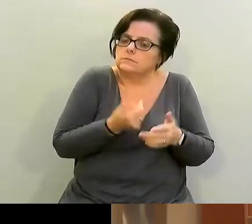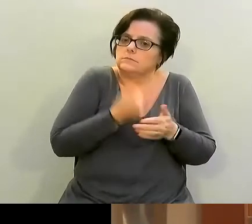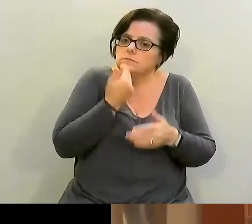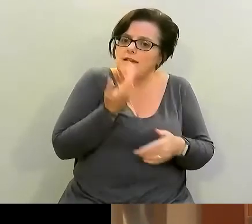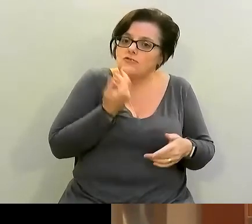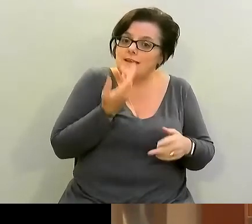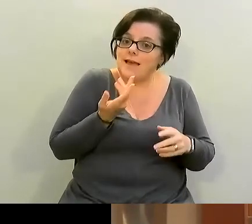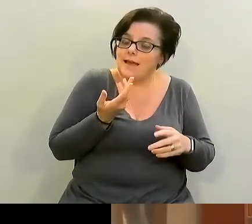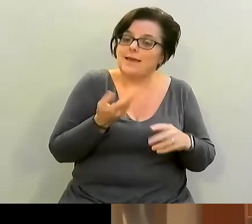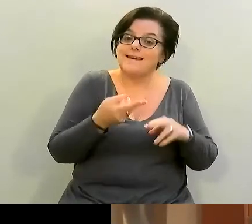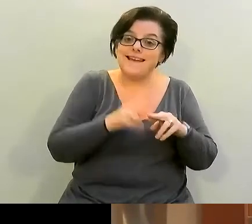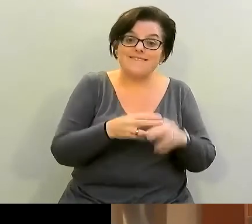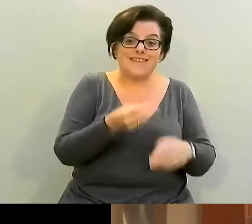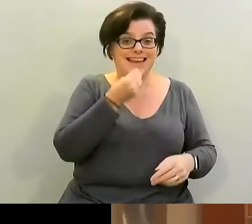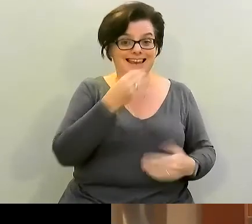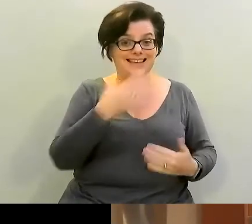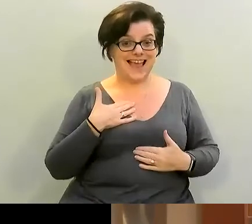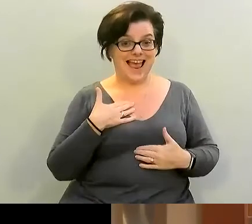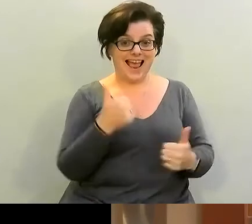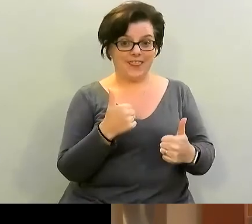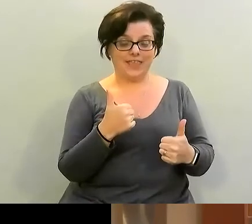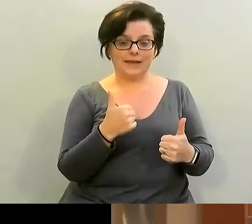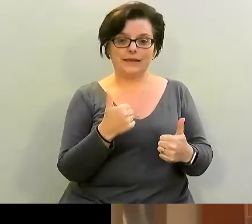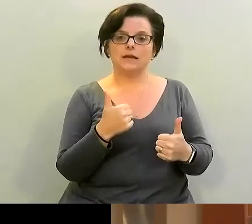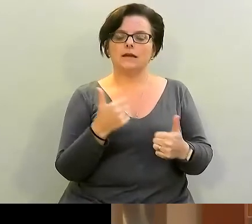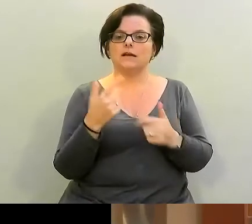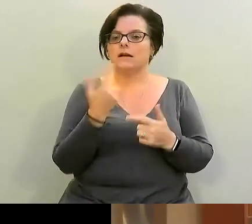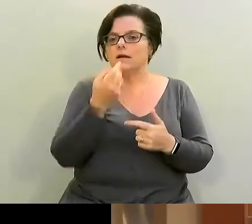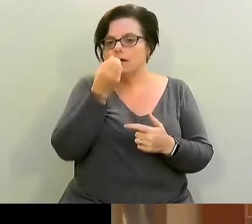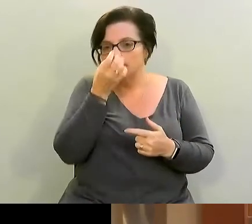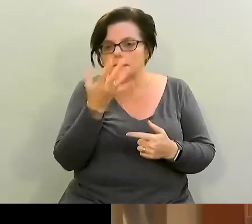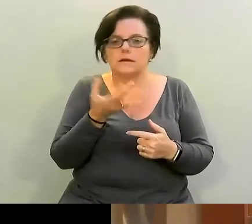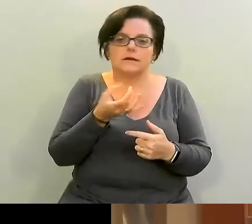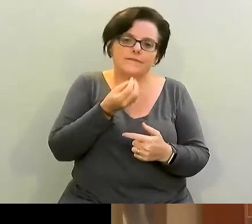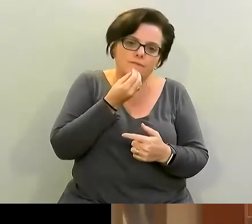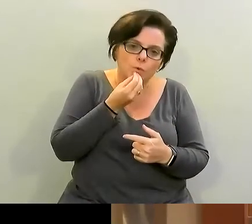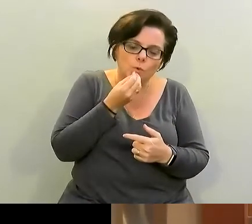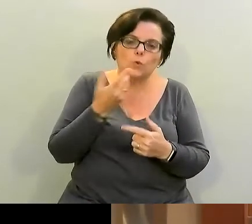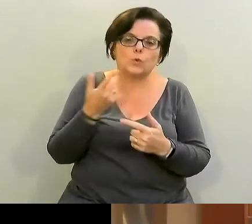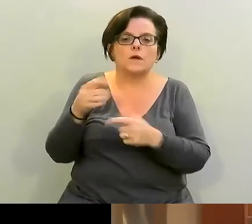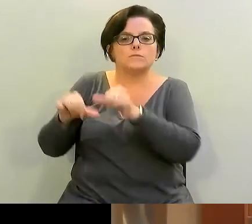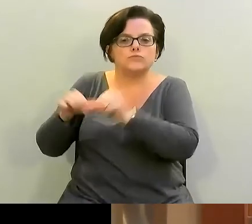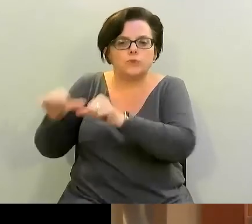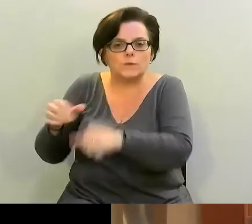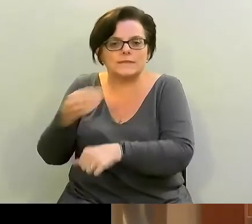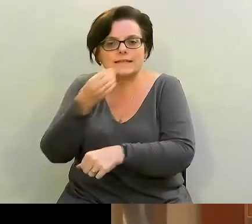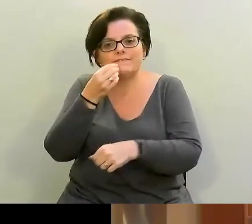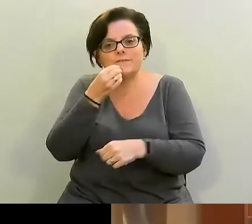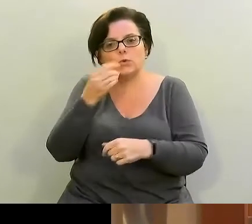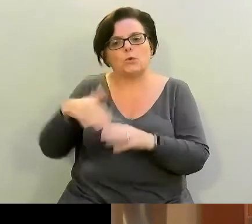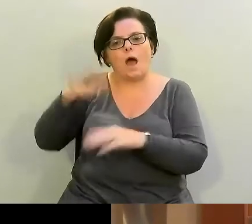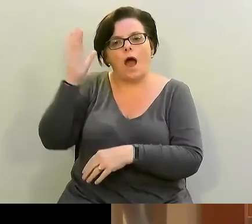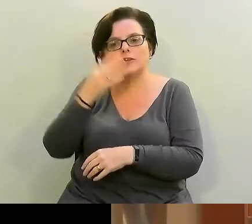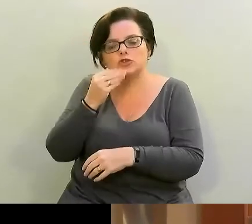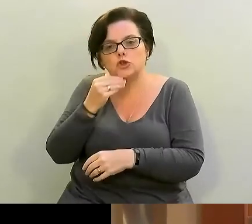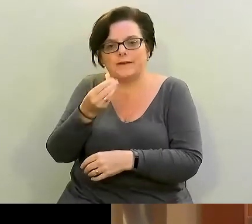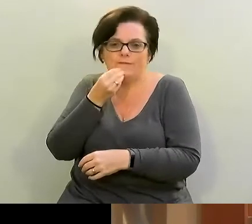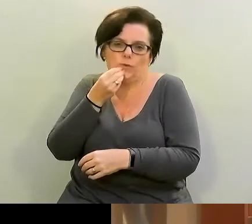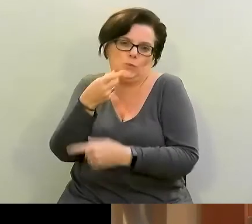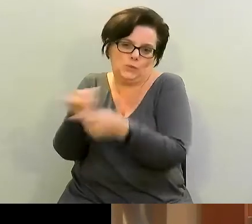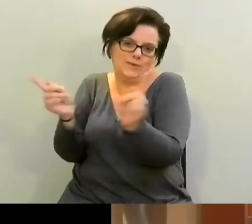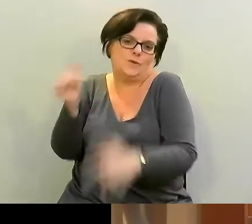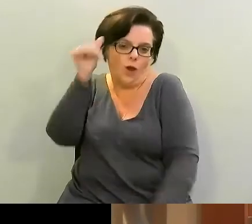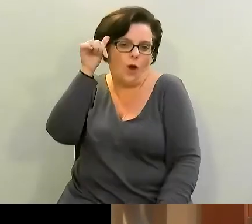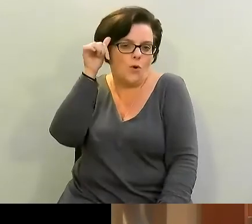can eat in a healthier way and stay away from the junk food and the highly processed foods and highly sugared foods we know what they are we